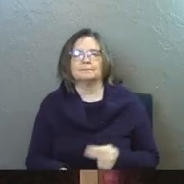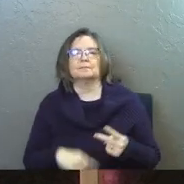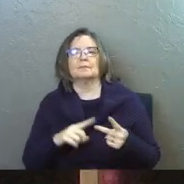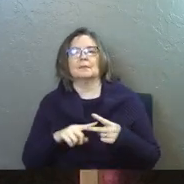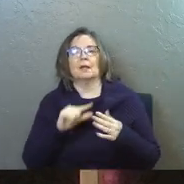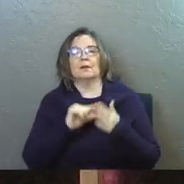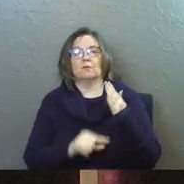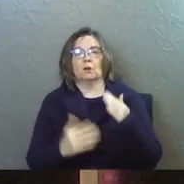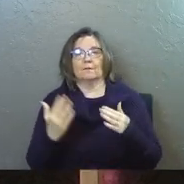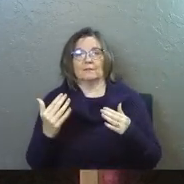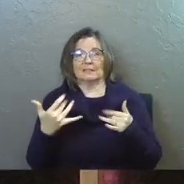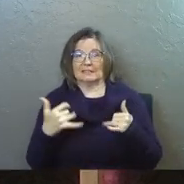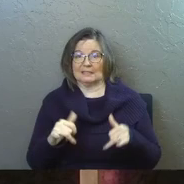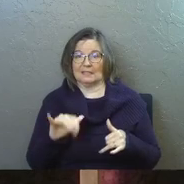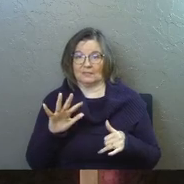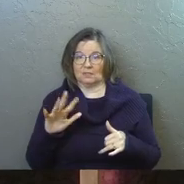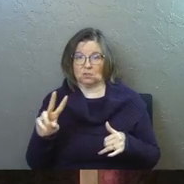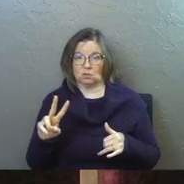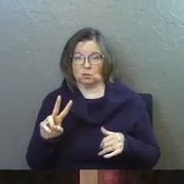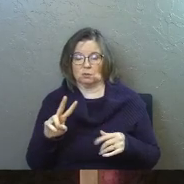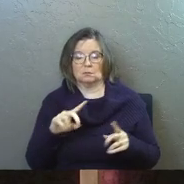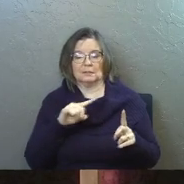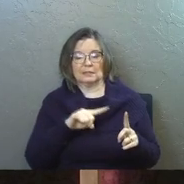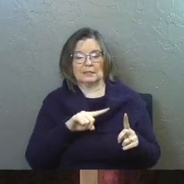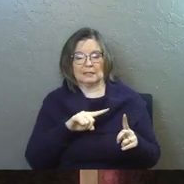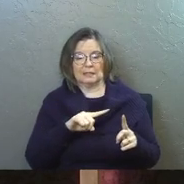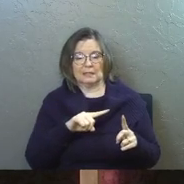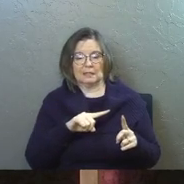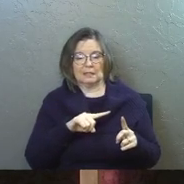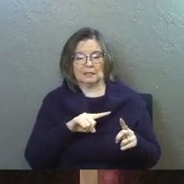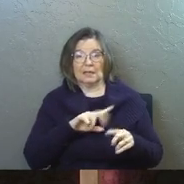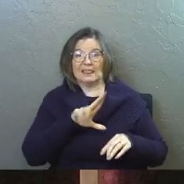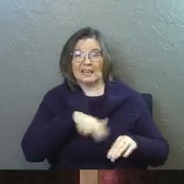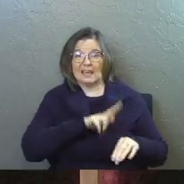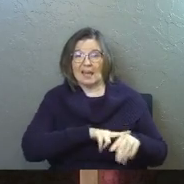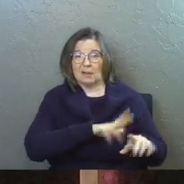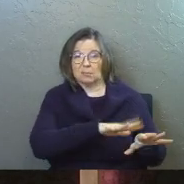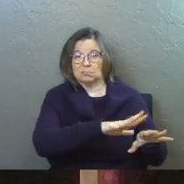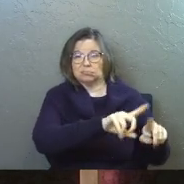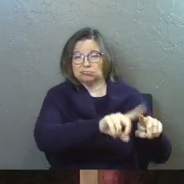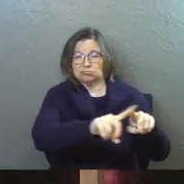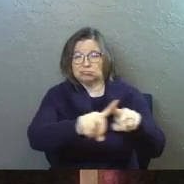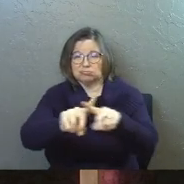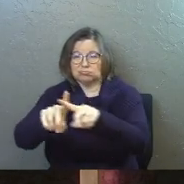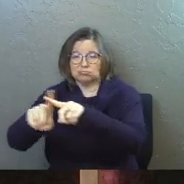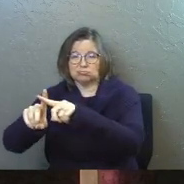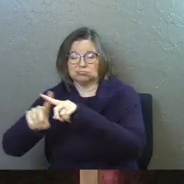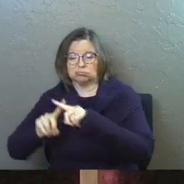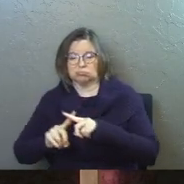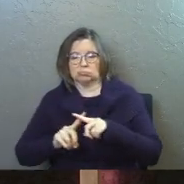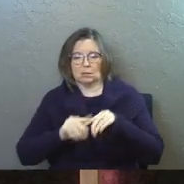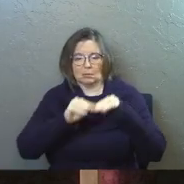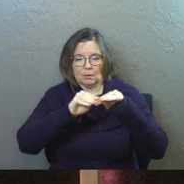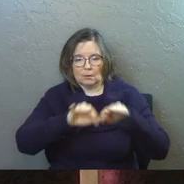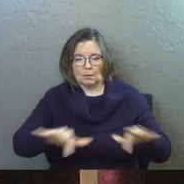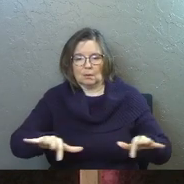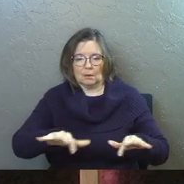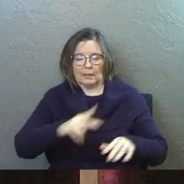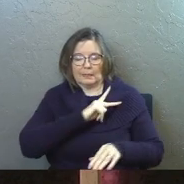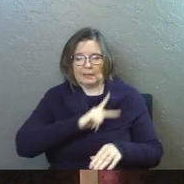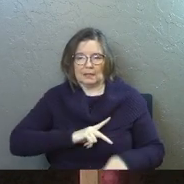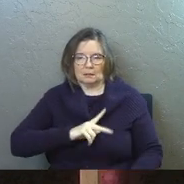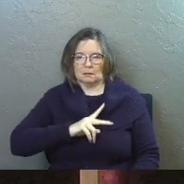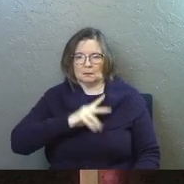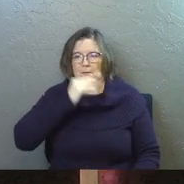Then verse 15, still in 52. So he shall sprinkle many nations. Kings shall shut their mouths because of him